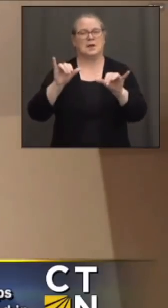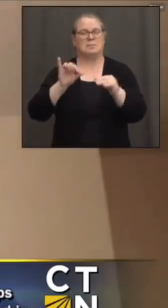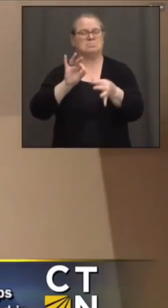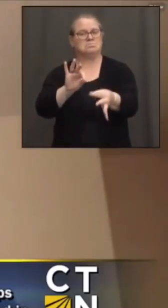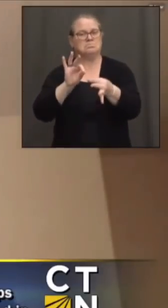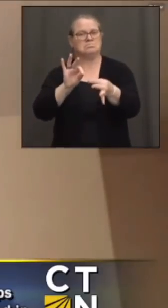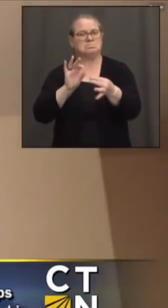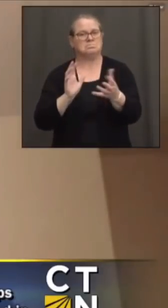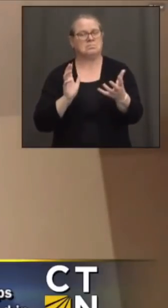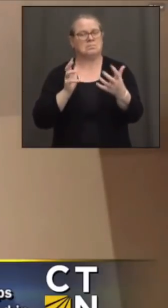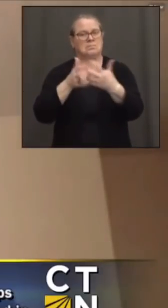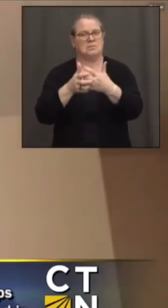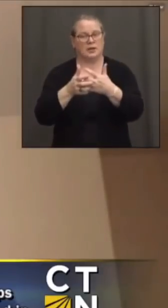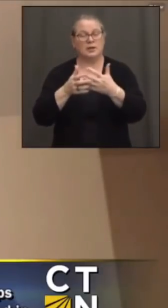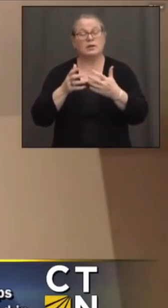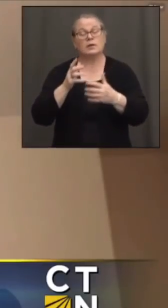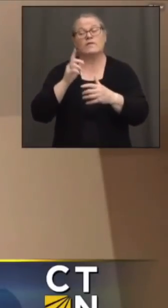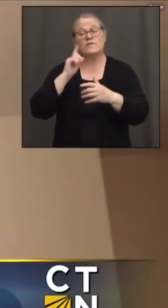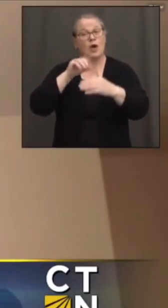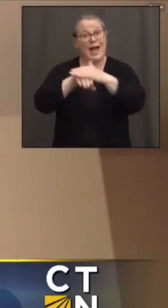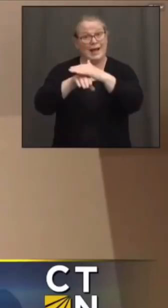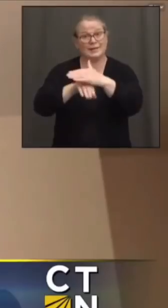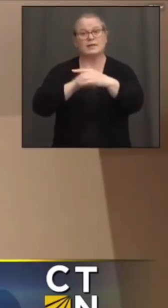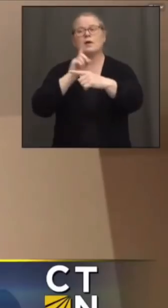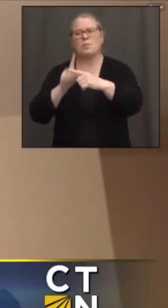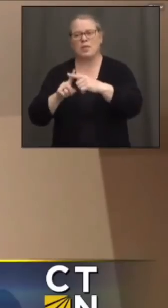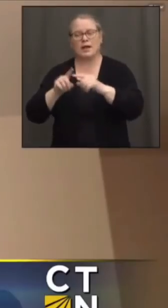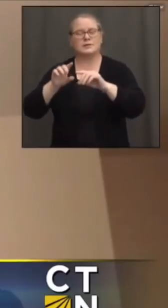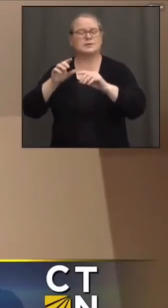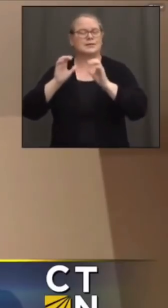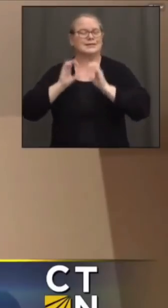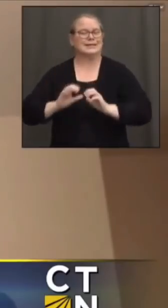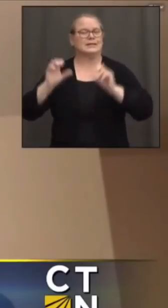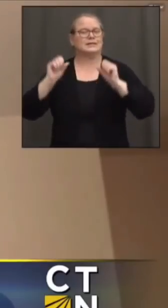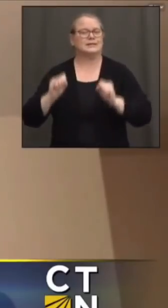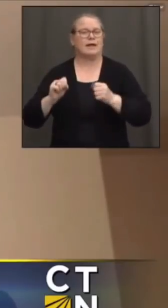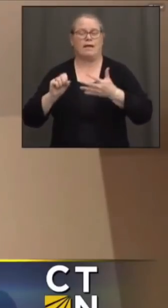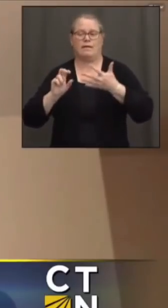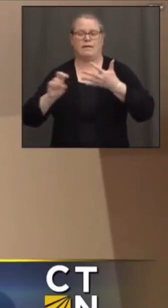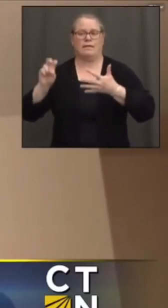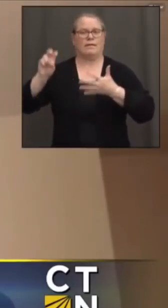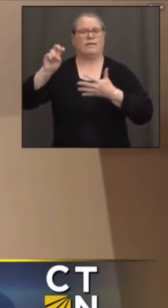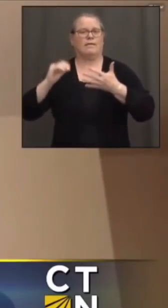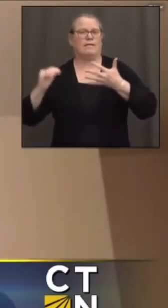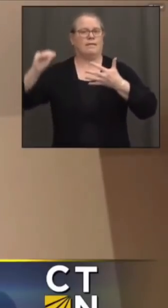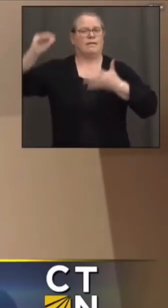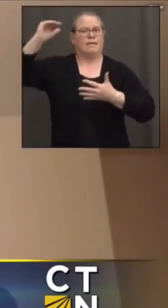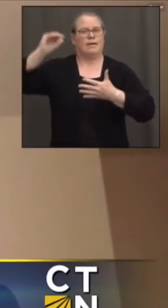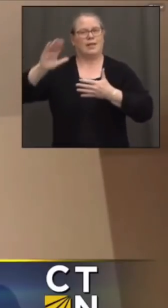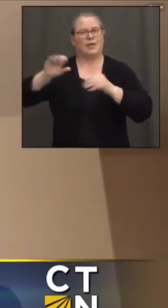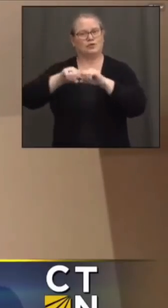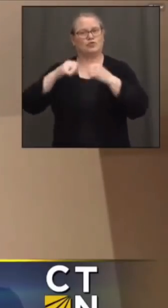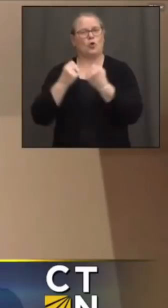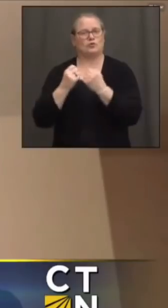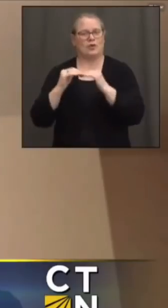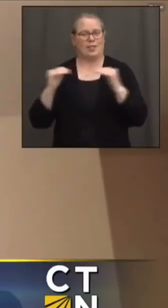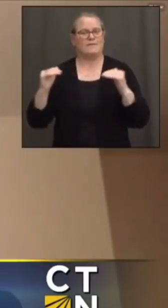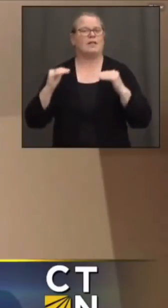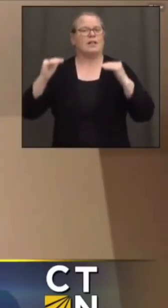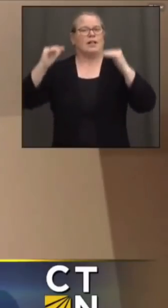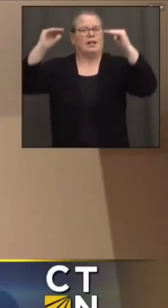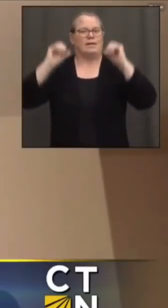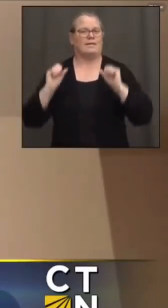mobility for all of our citizens. So, again, so many of the students across the state that have had their educations